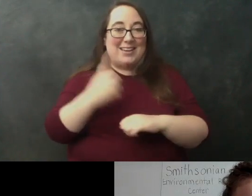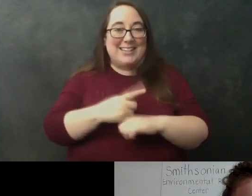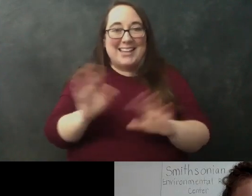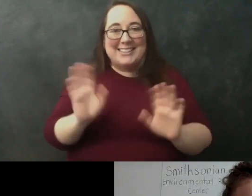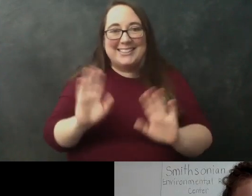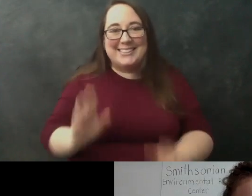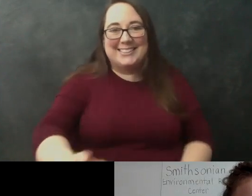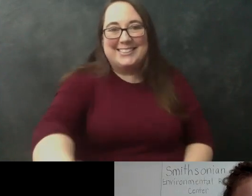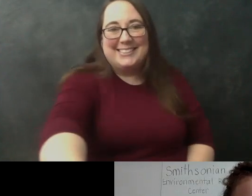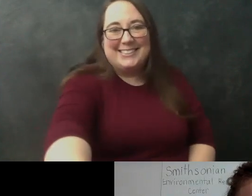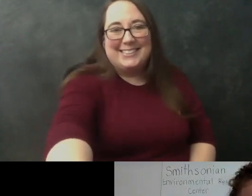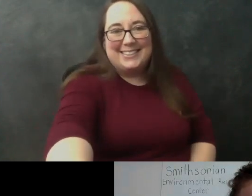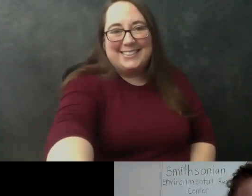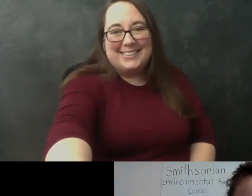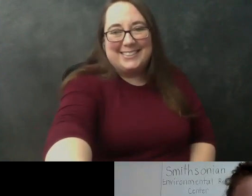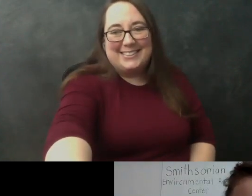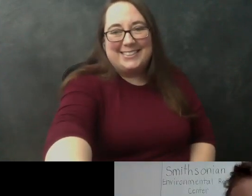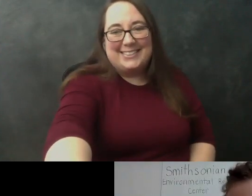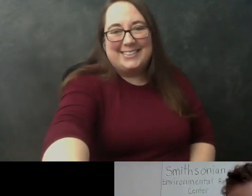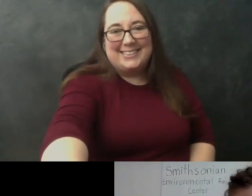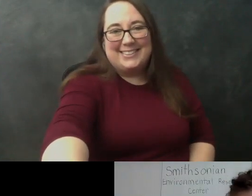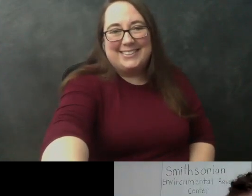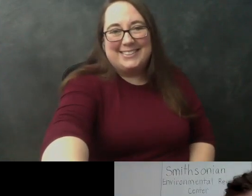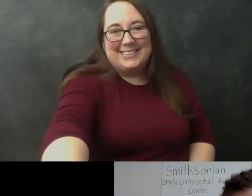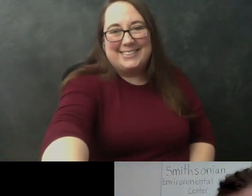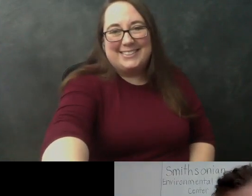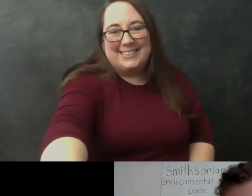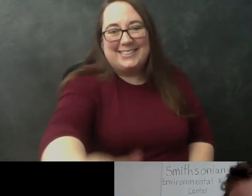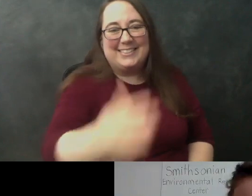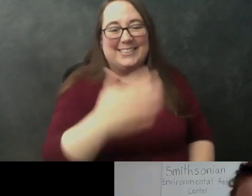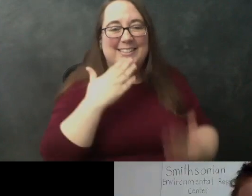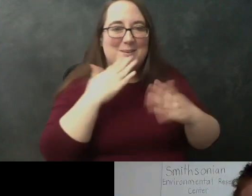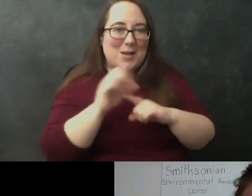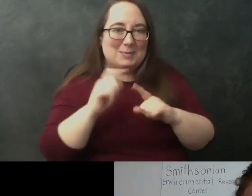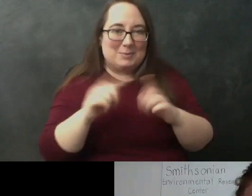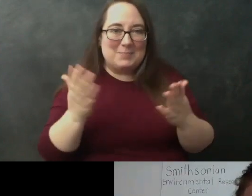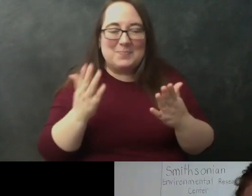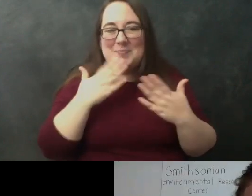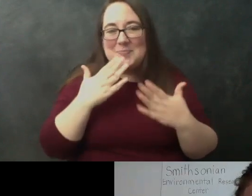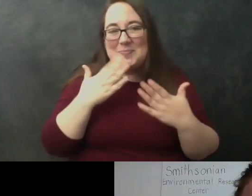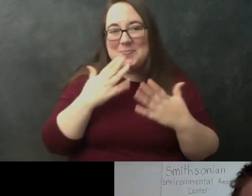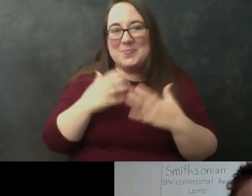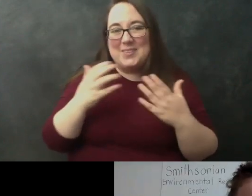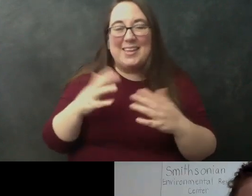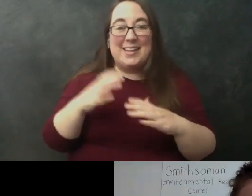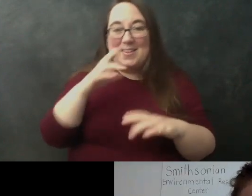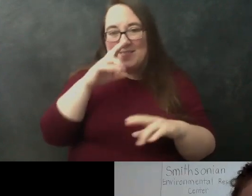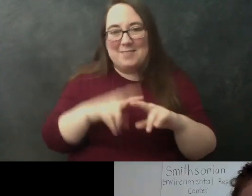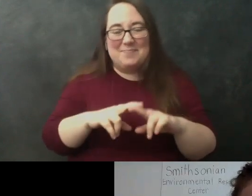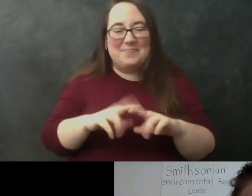thank you everybody it was awesome to be here with you guys yeah thank you so much this was a lot of fun